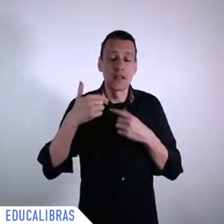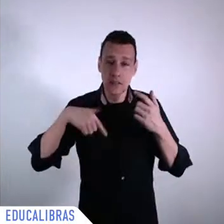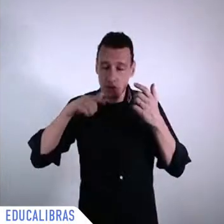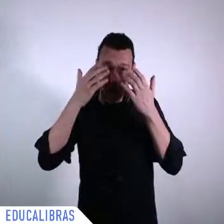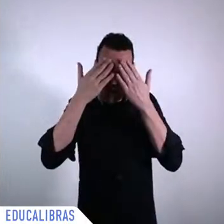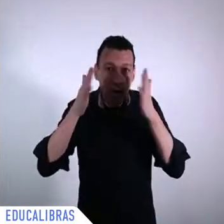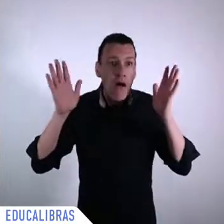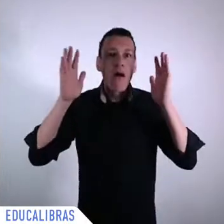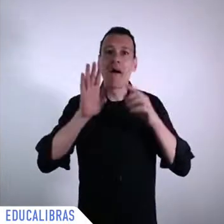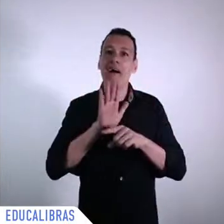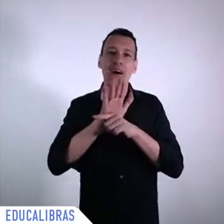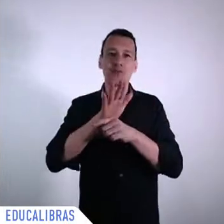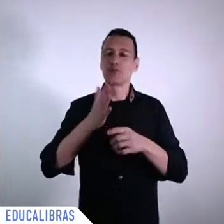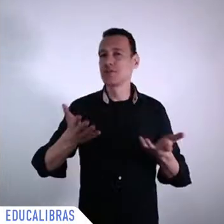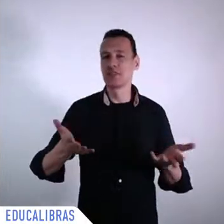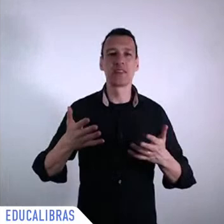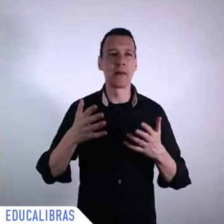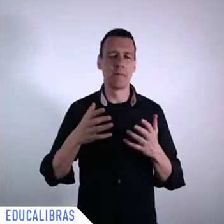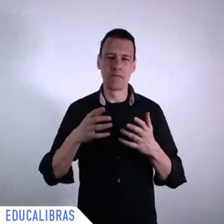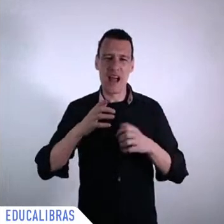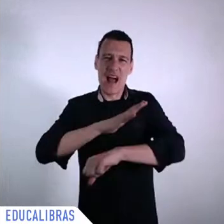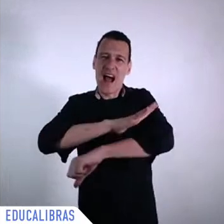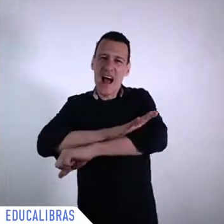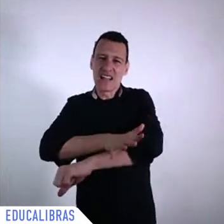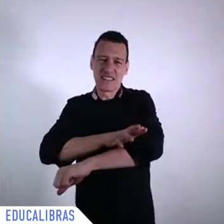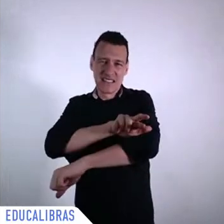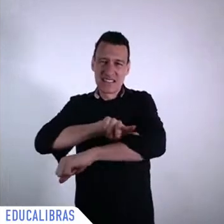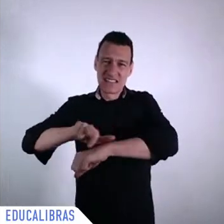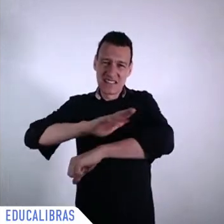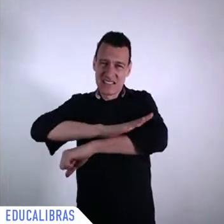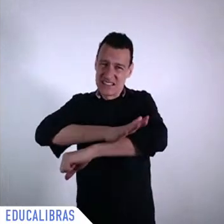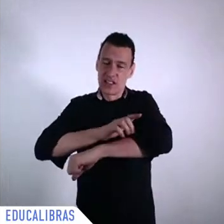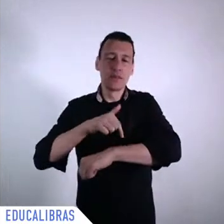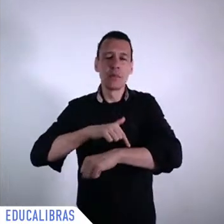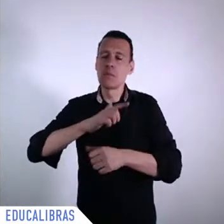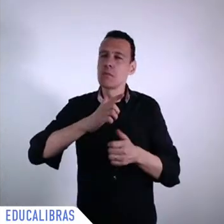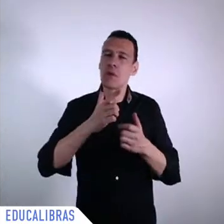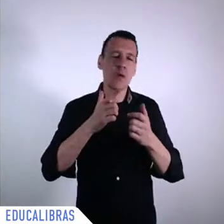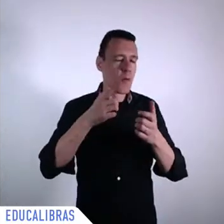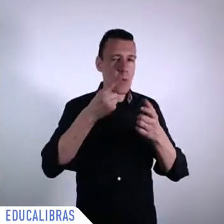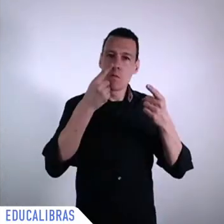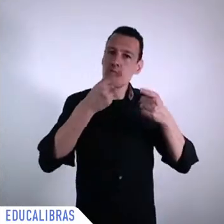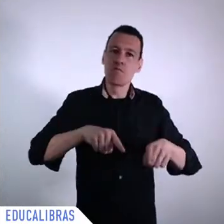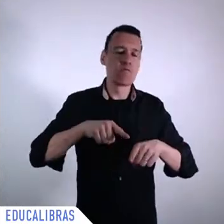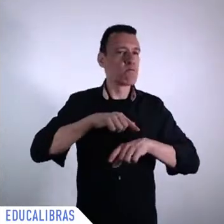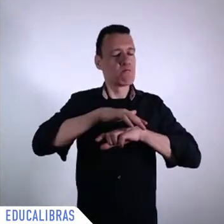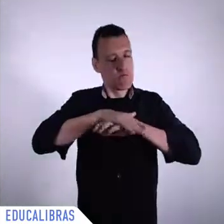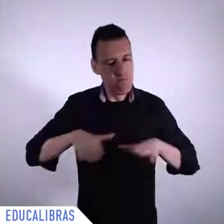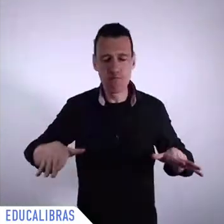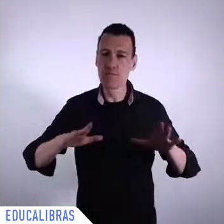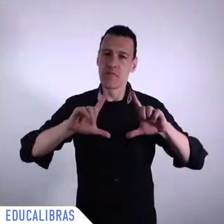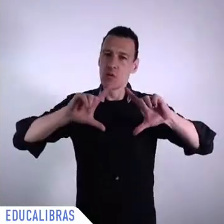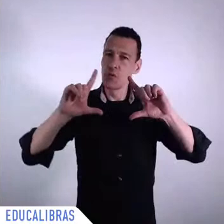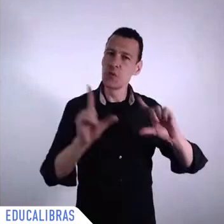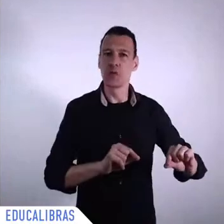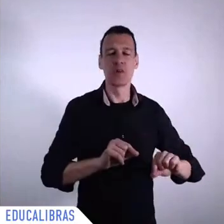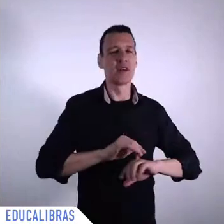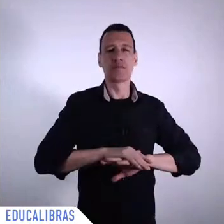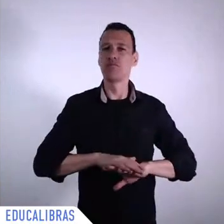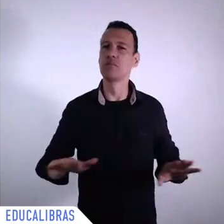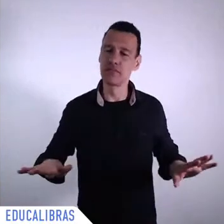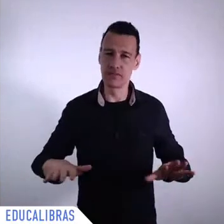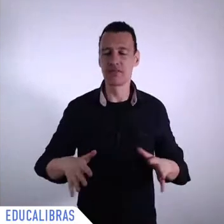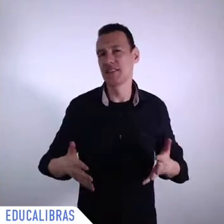critical and I'm very happy I just recently I looked at the last meeting of the